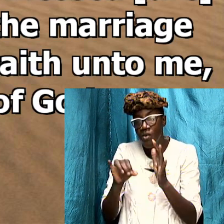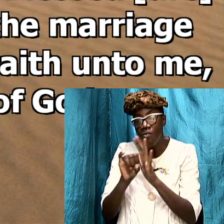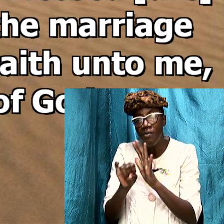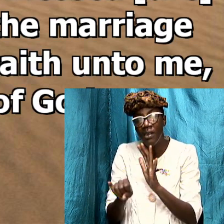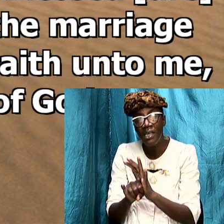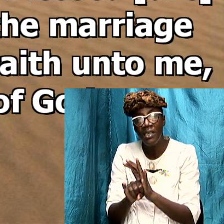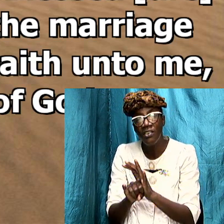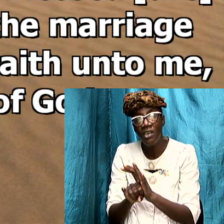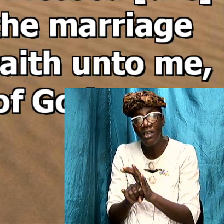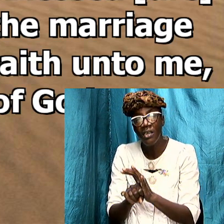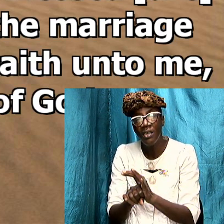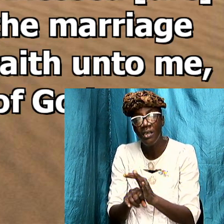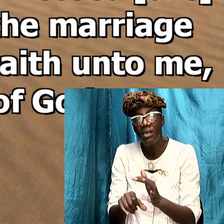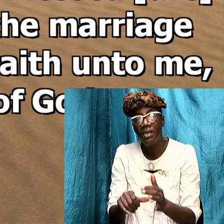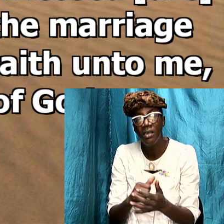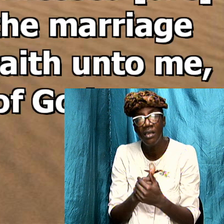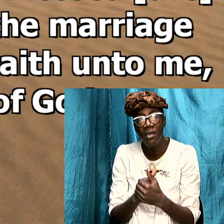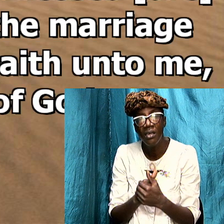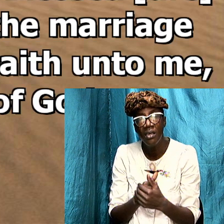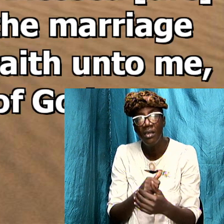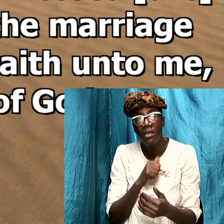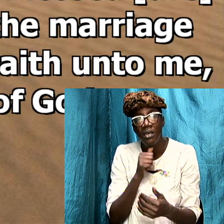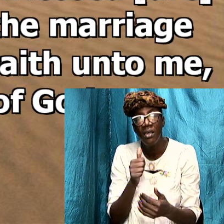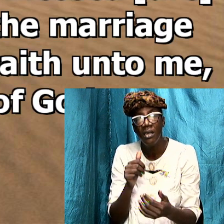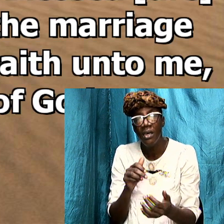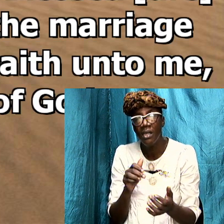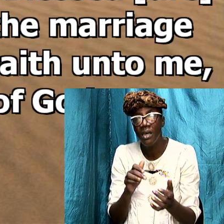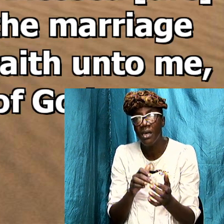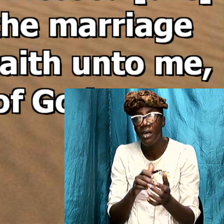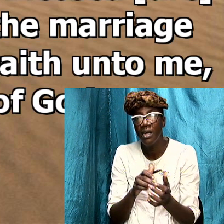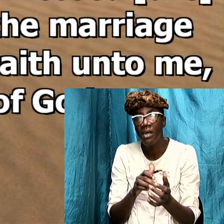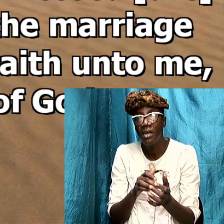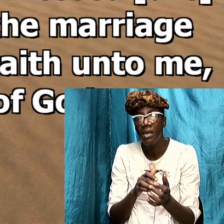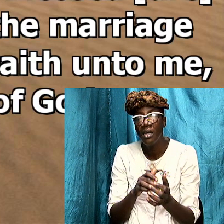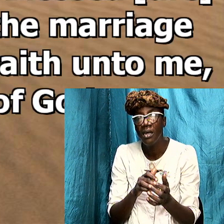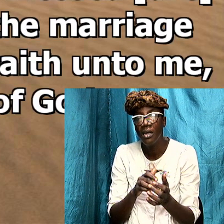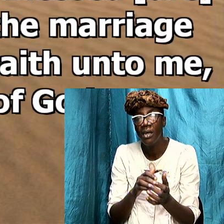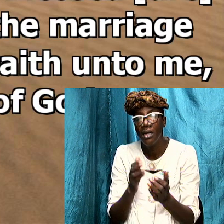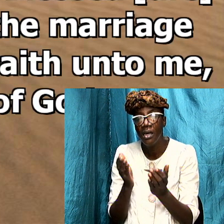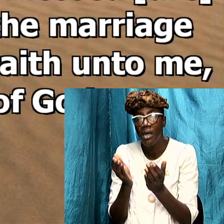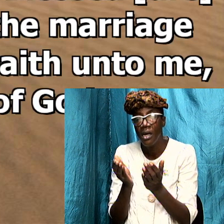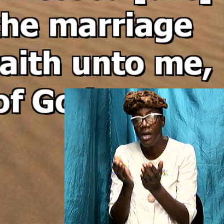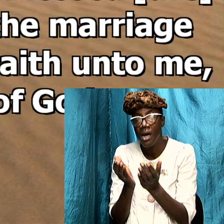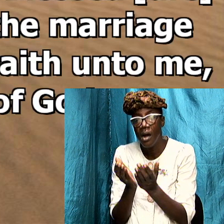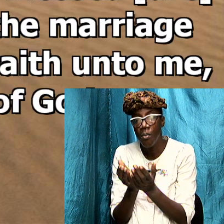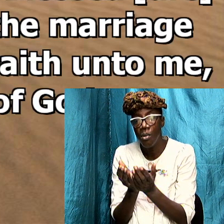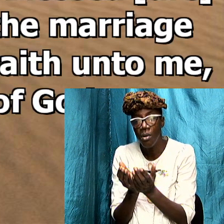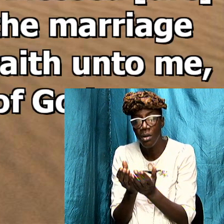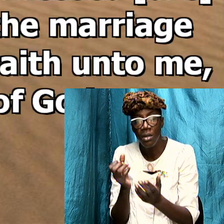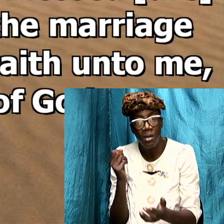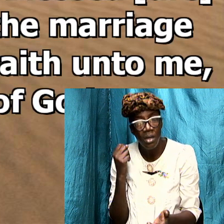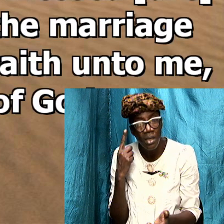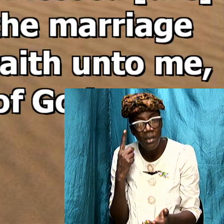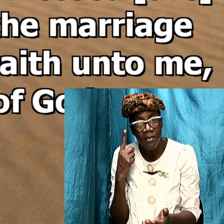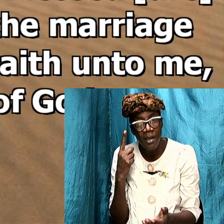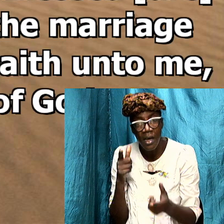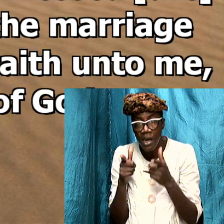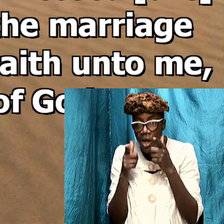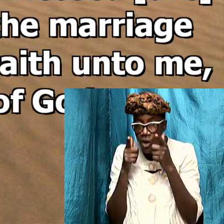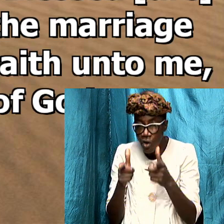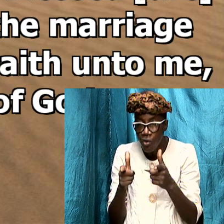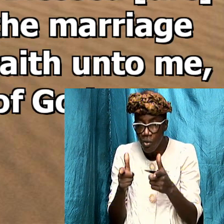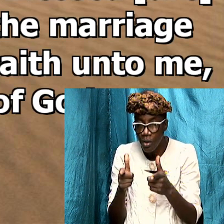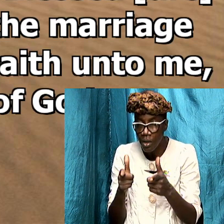are not and it's not a book that we can understand we are going to look at a number of